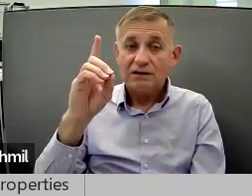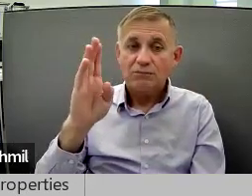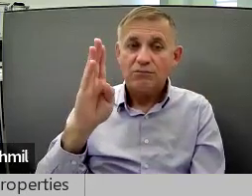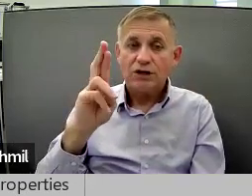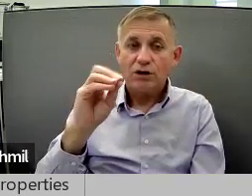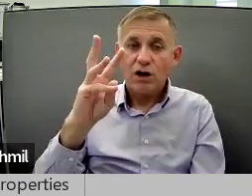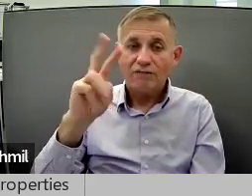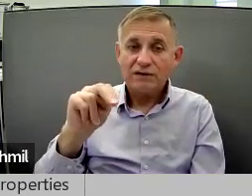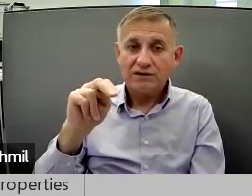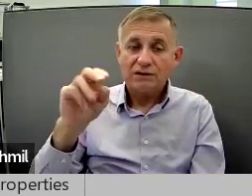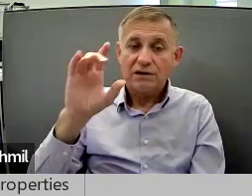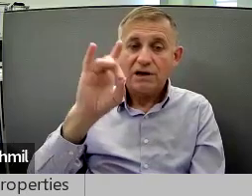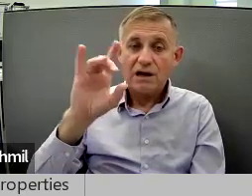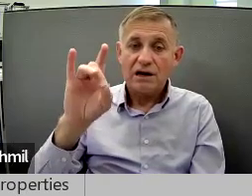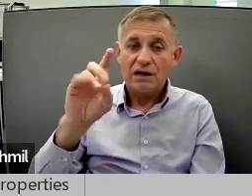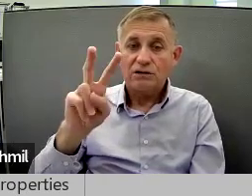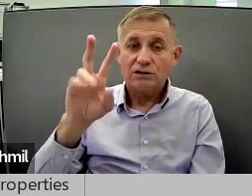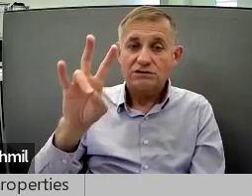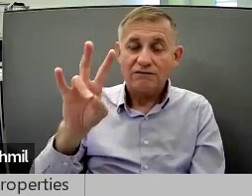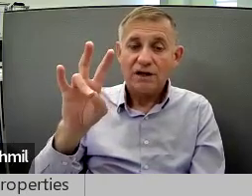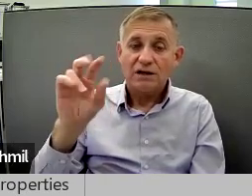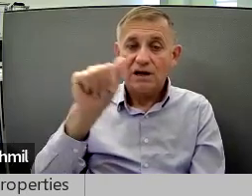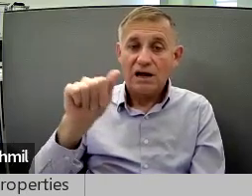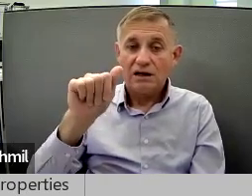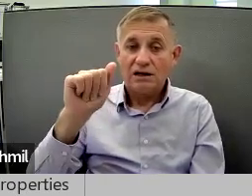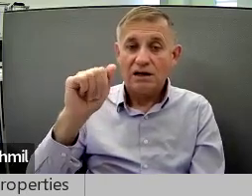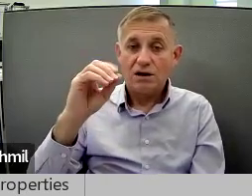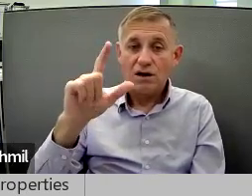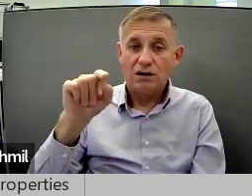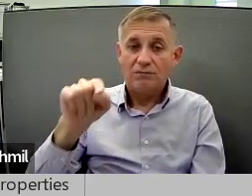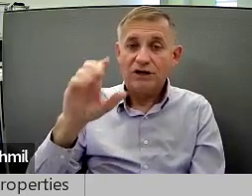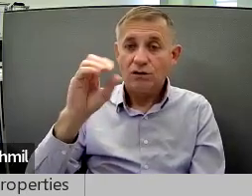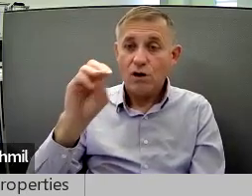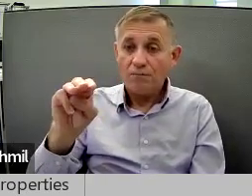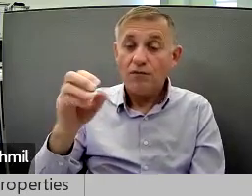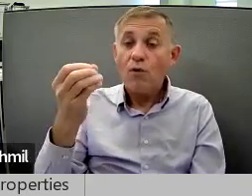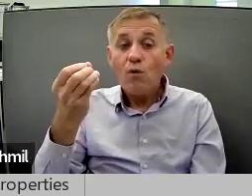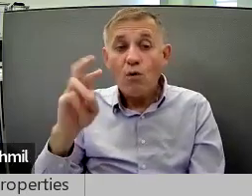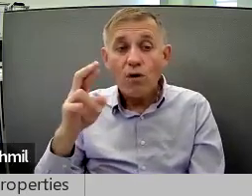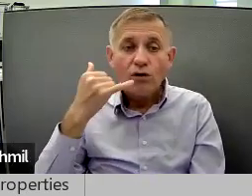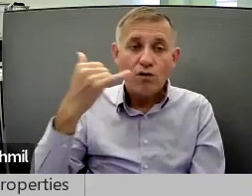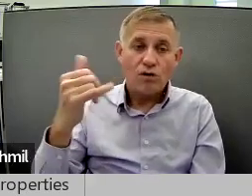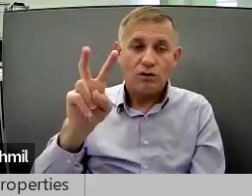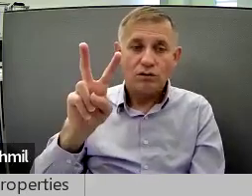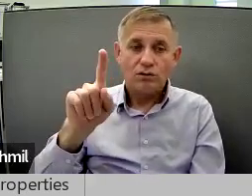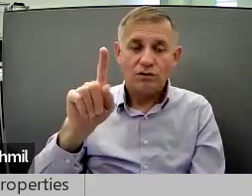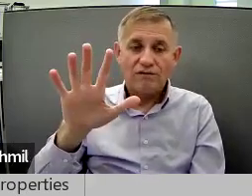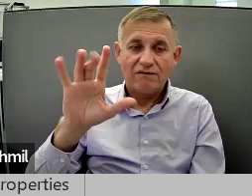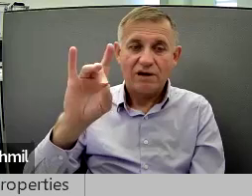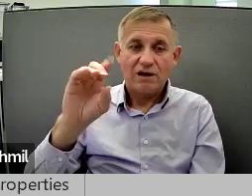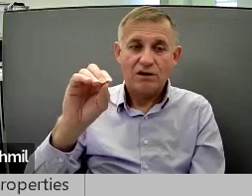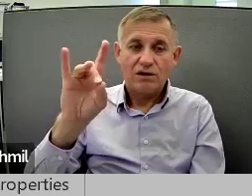dbrown8827 at aol.com or call